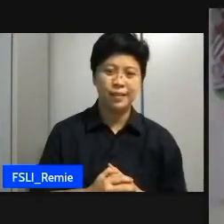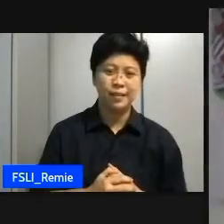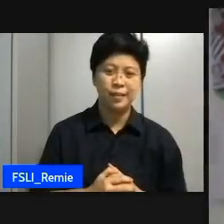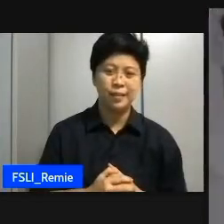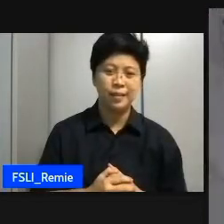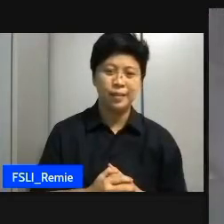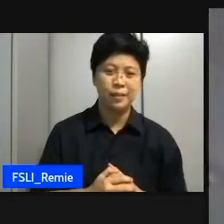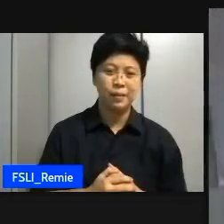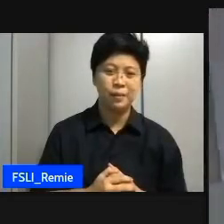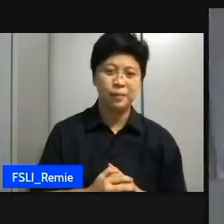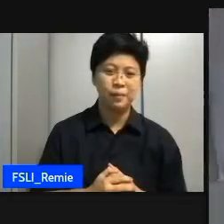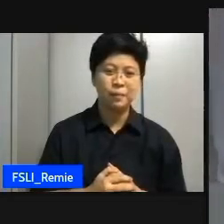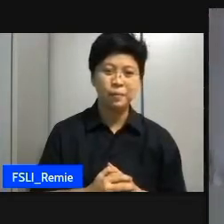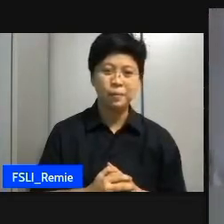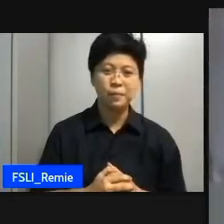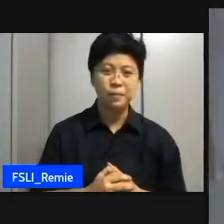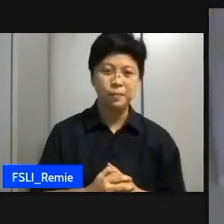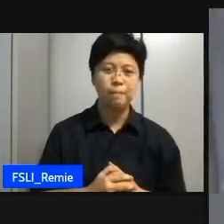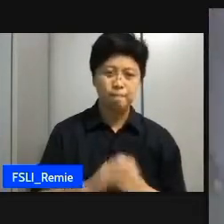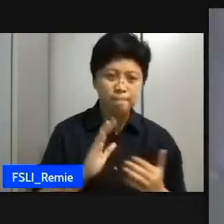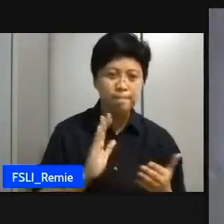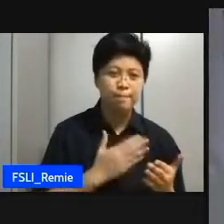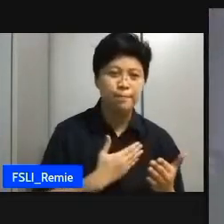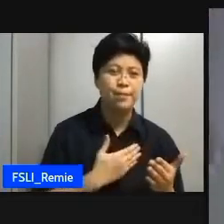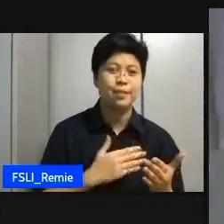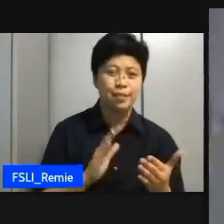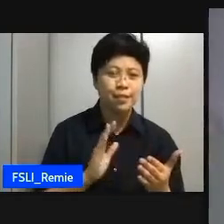we are unbreakable